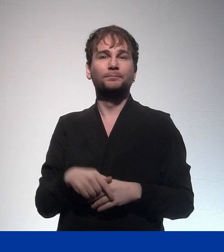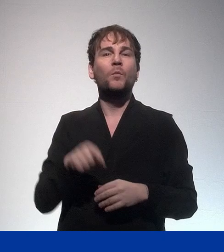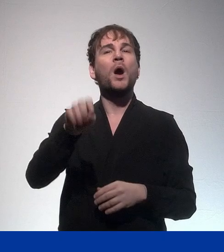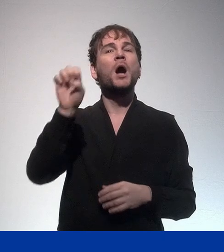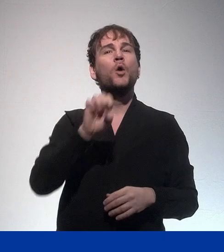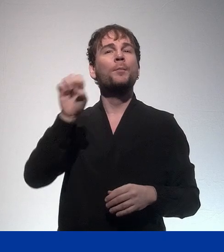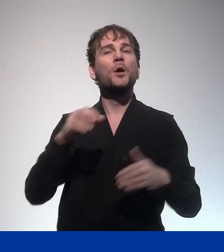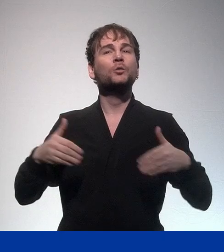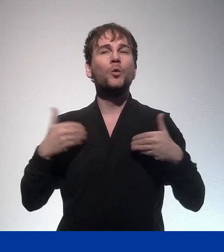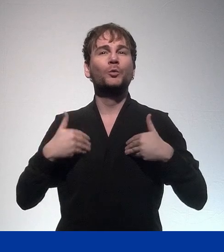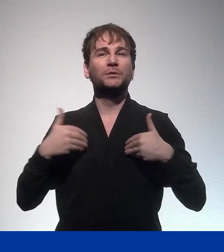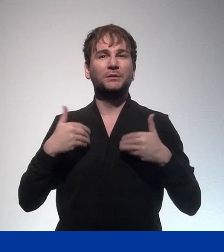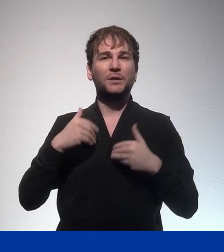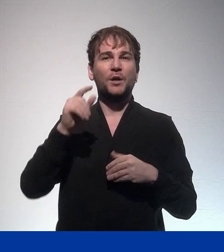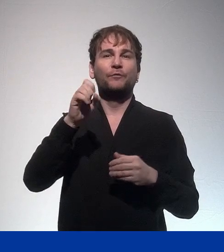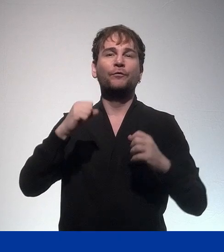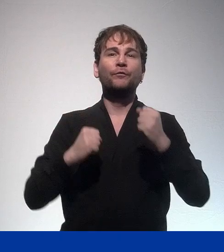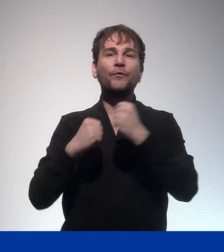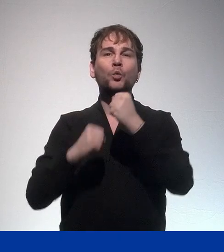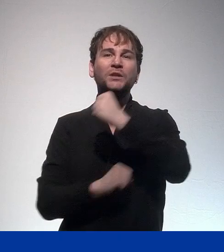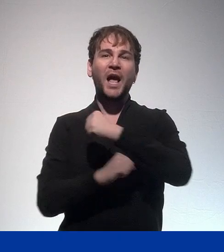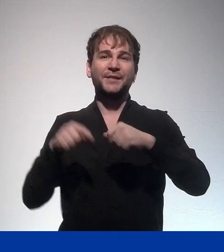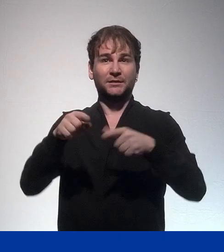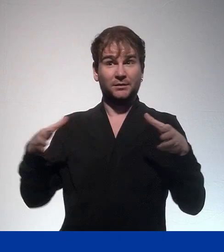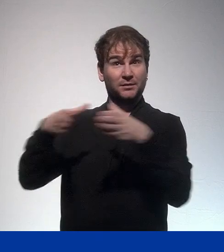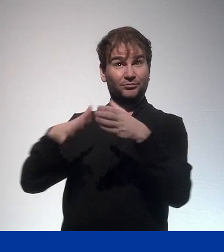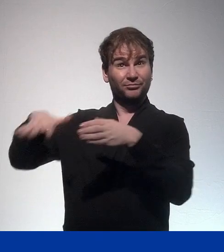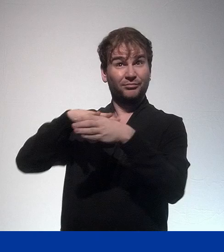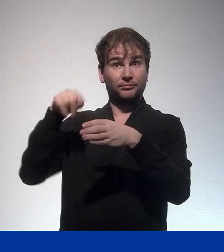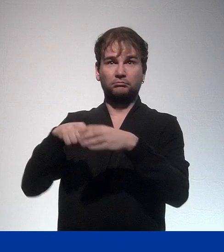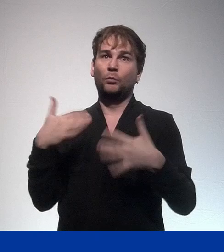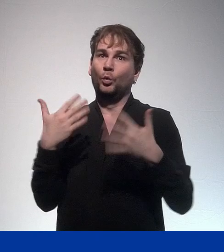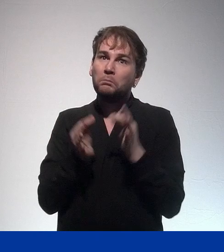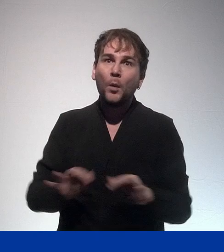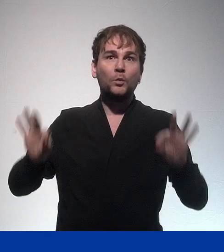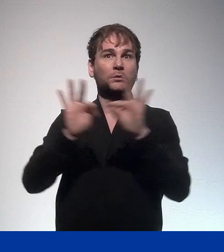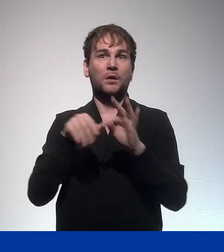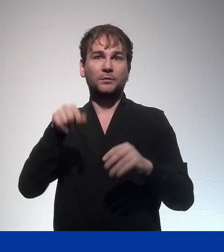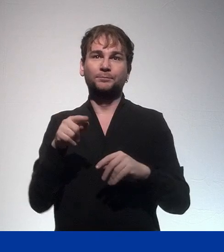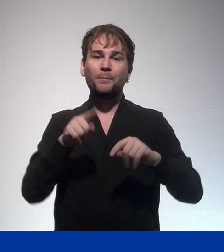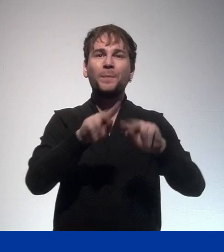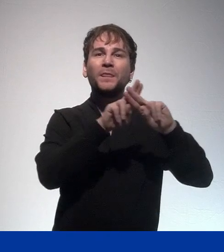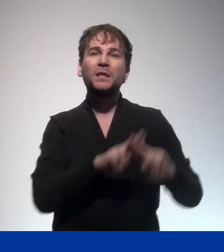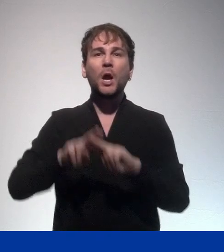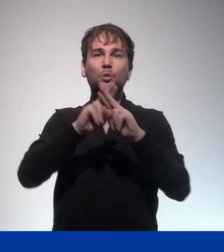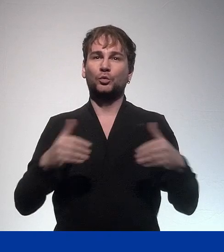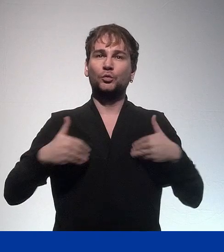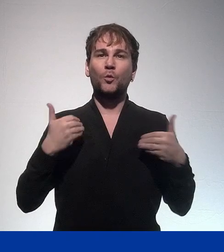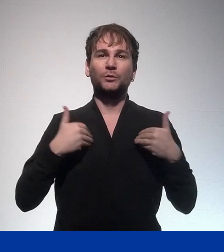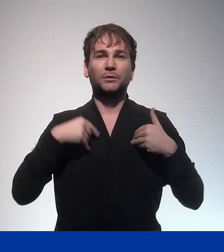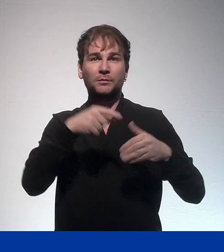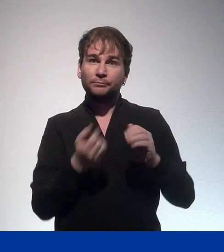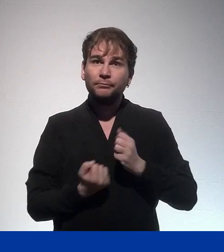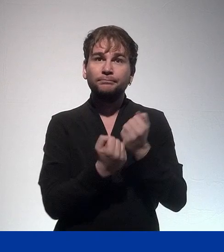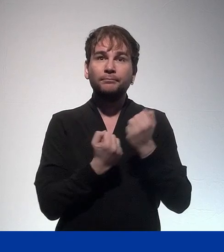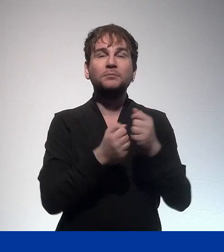The European Youth Foundation was set up as part of the Council of Europe in 1972. It was an instrument in order to promote and support